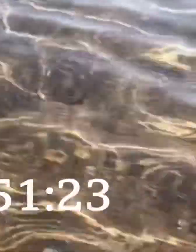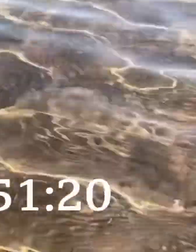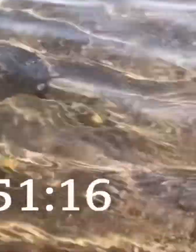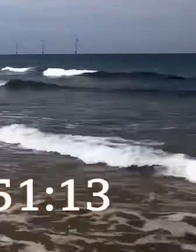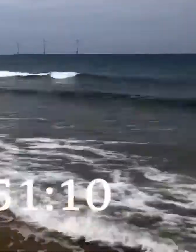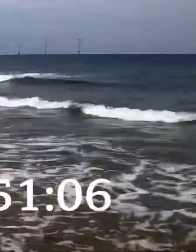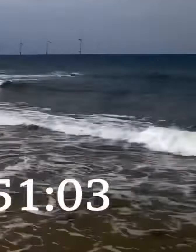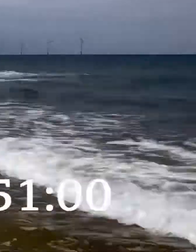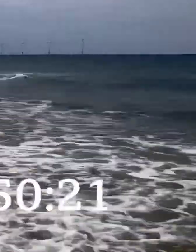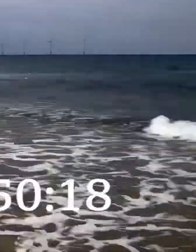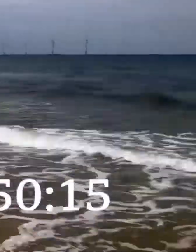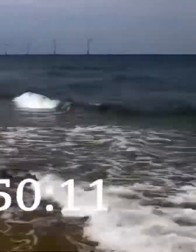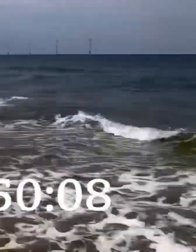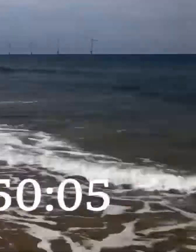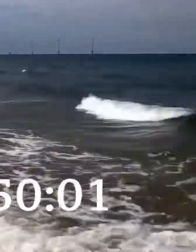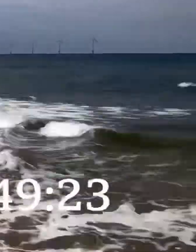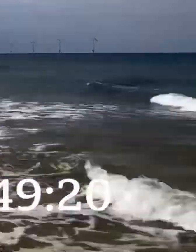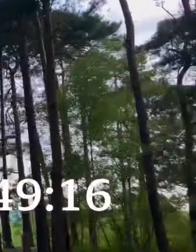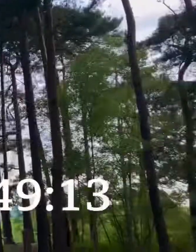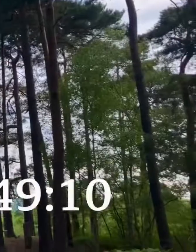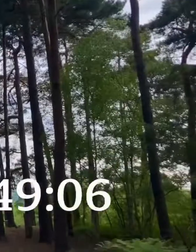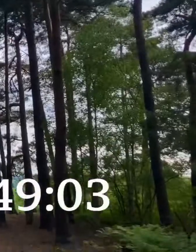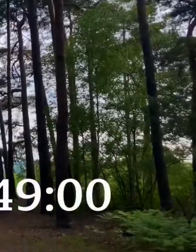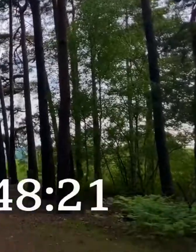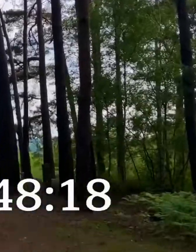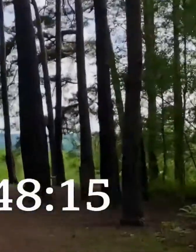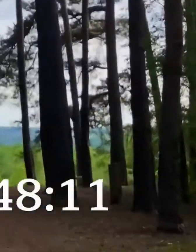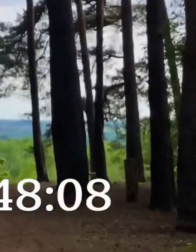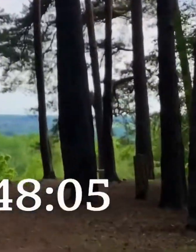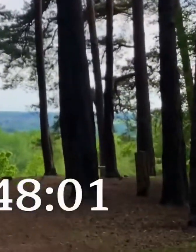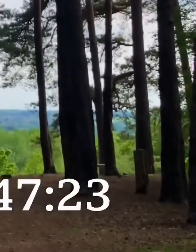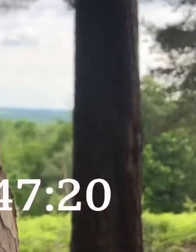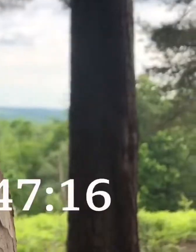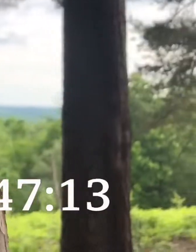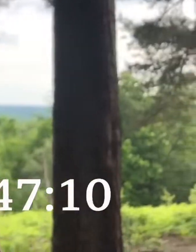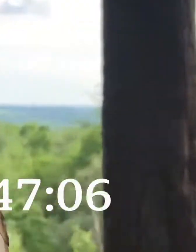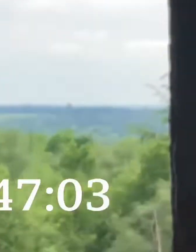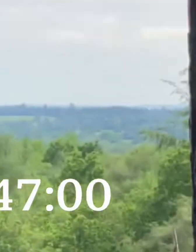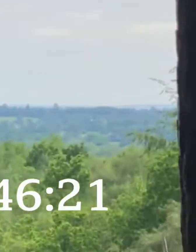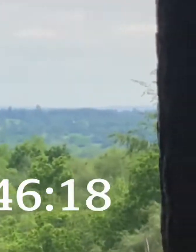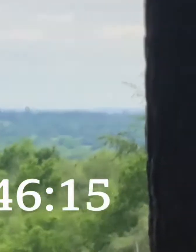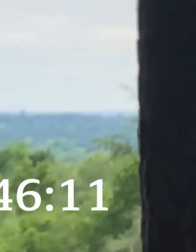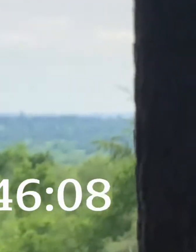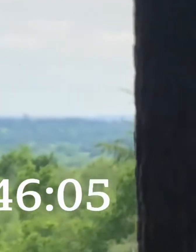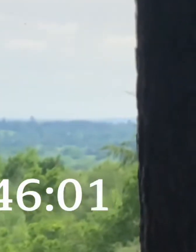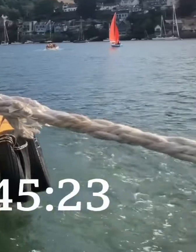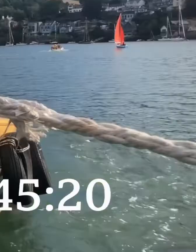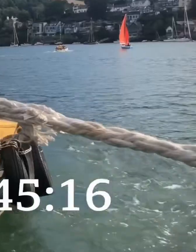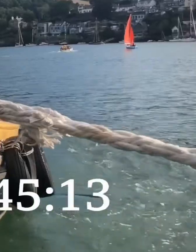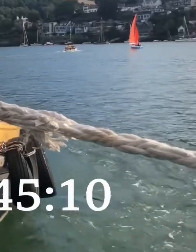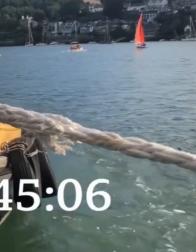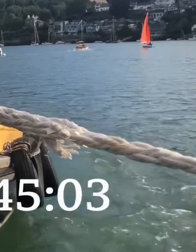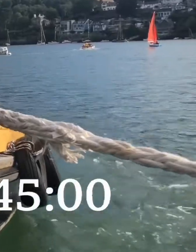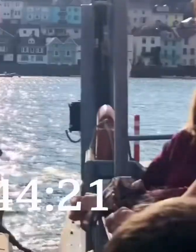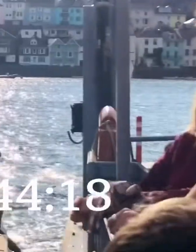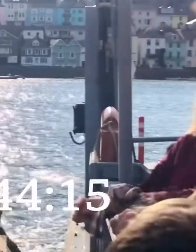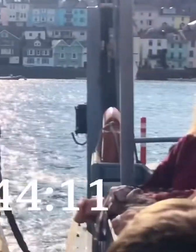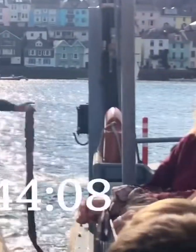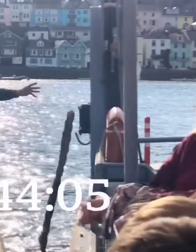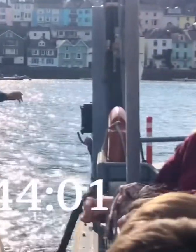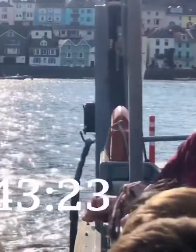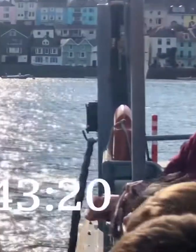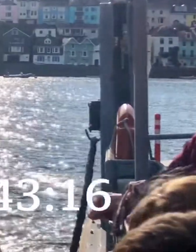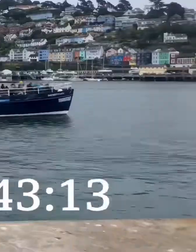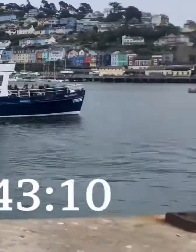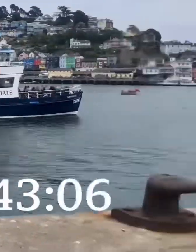-S-Sh-T